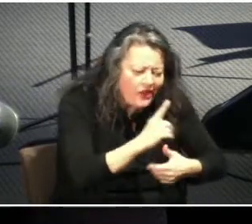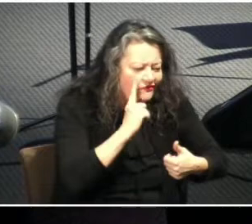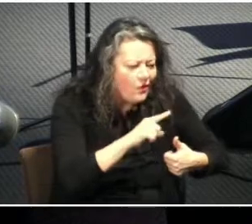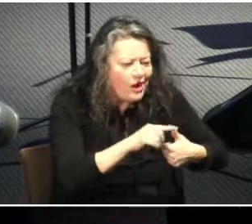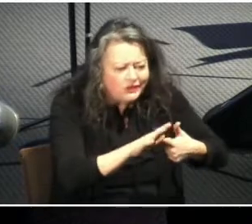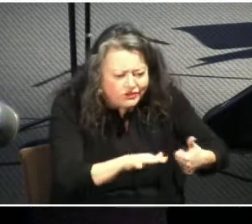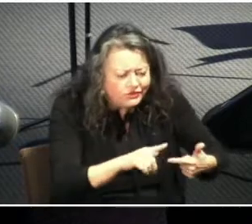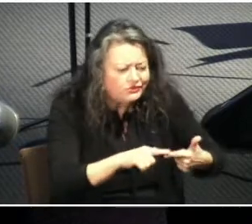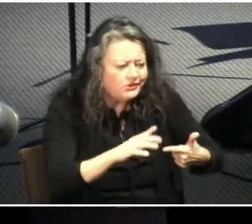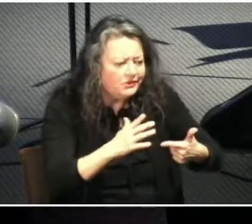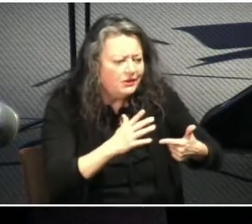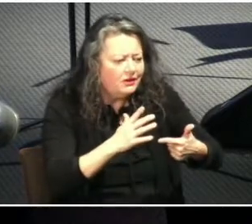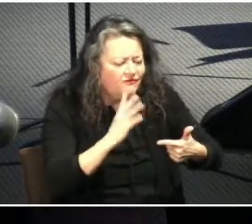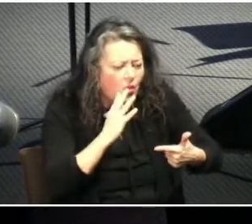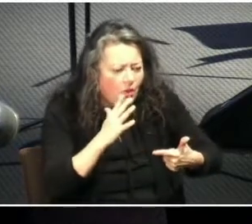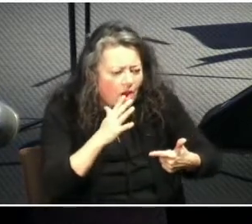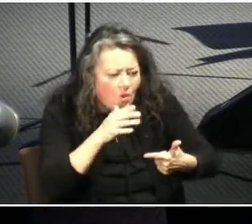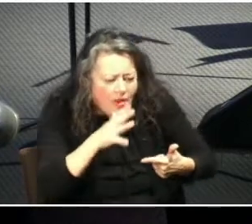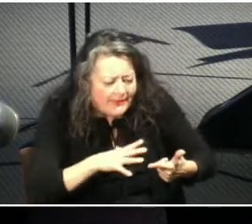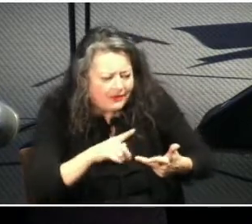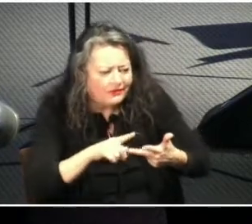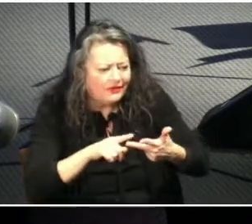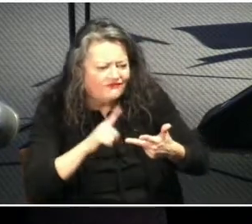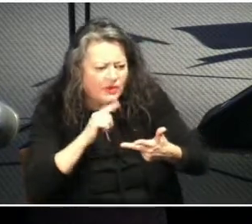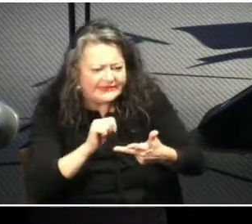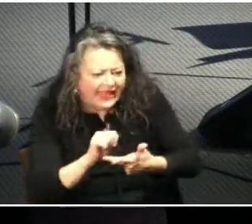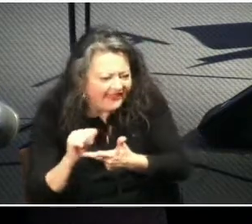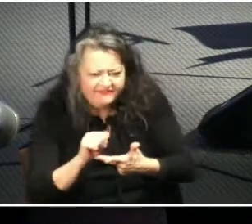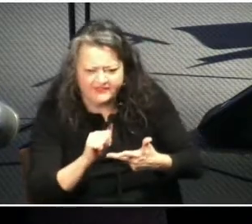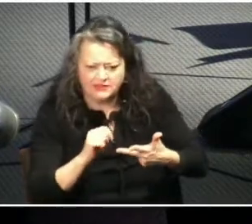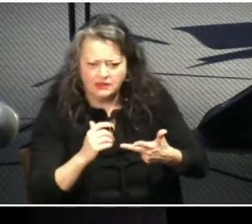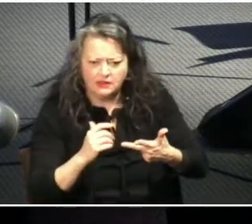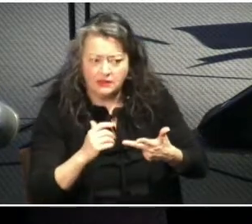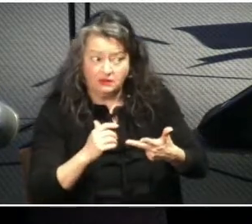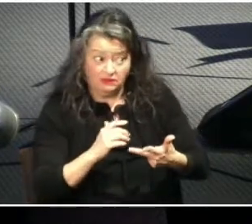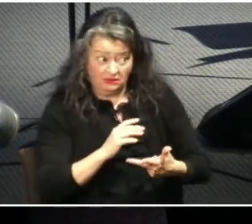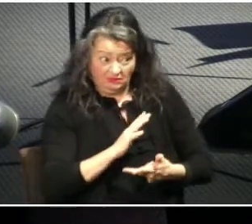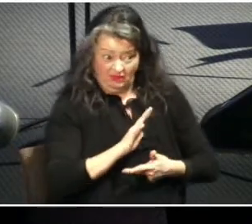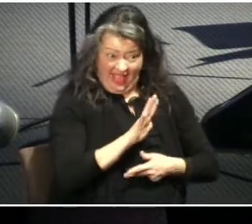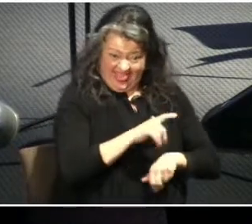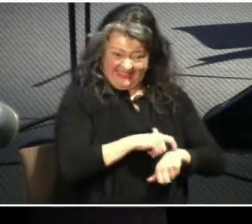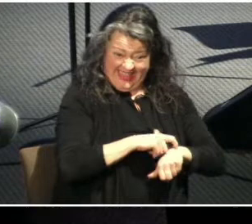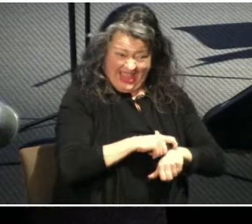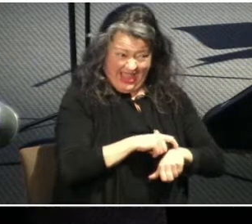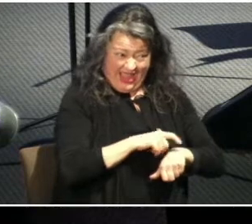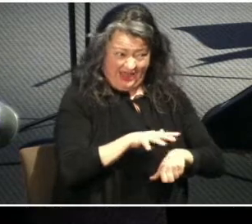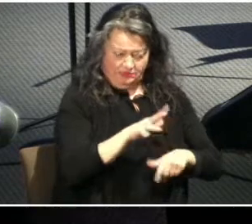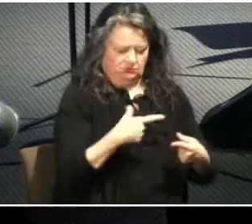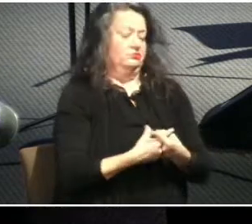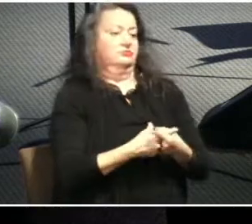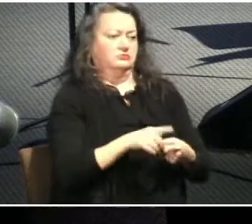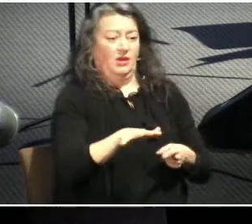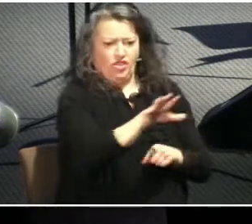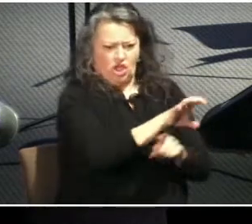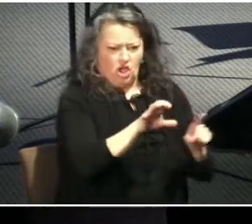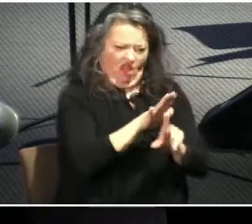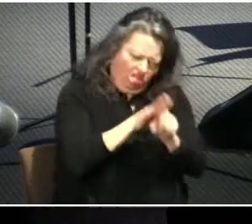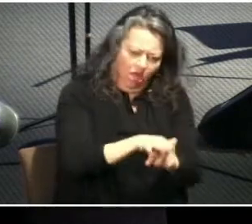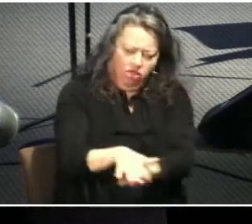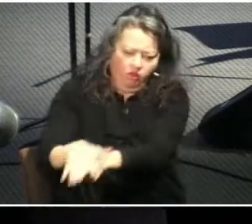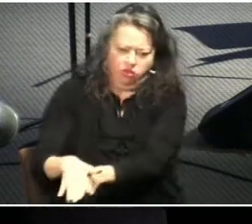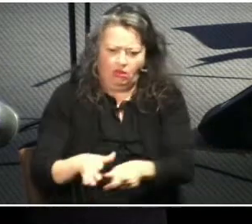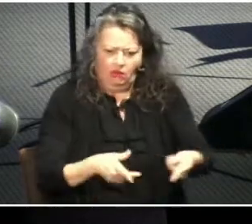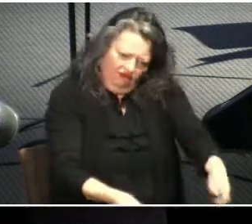slaves, which was totally counter-cultural again for that time. Notice as well, these commands come